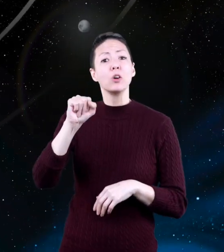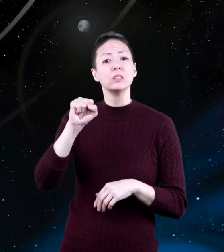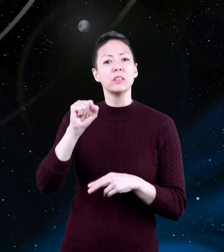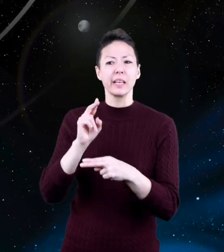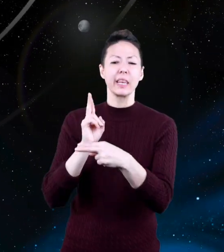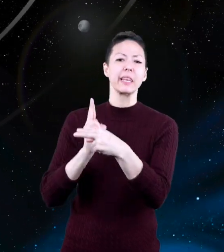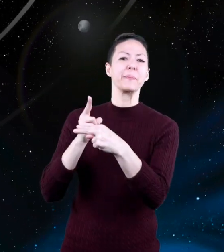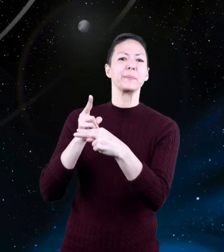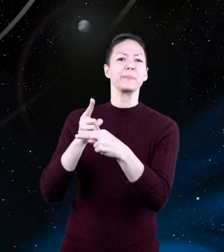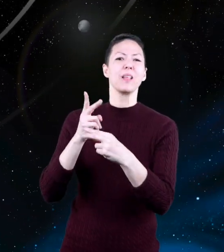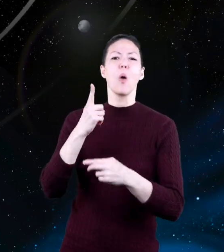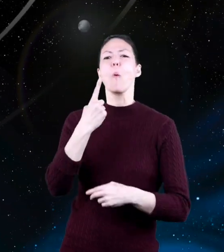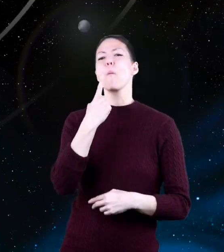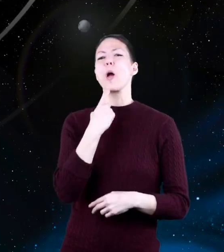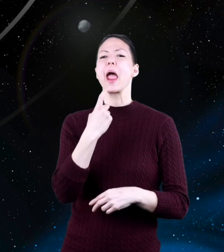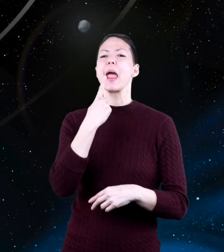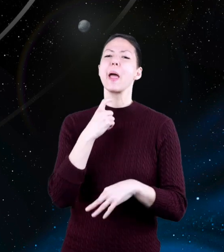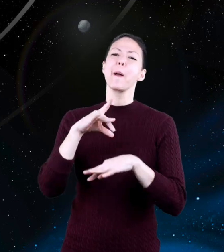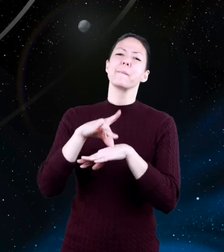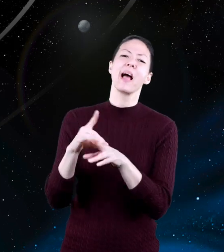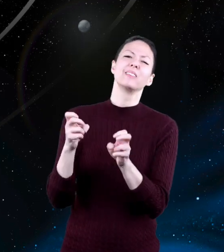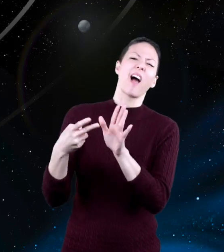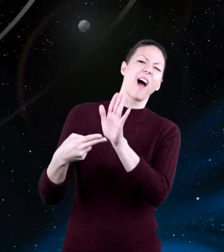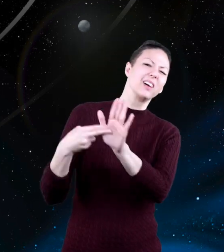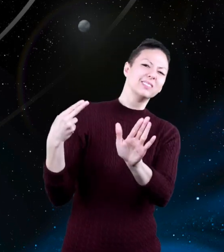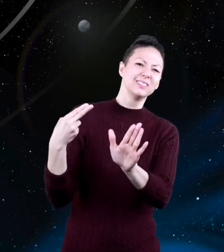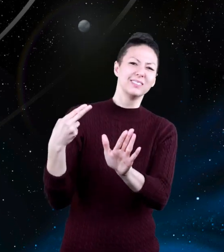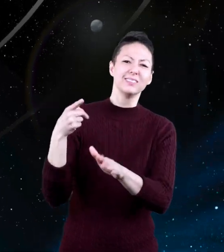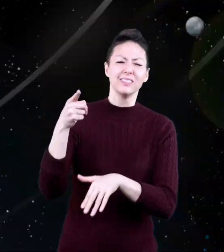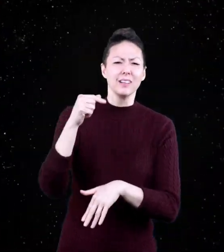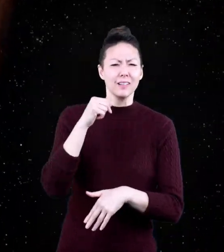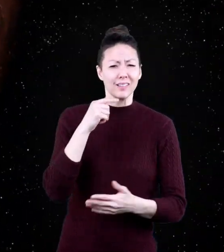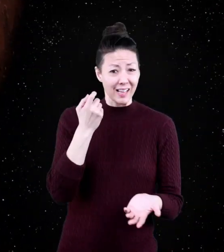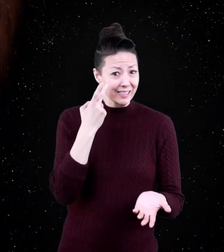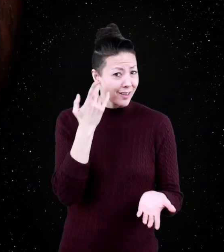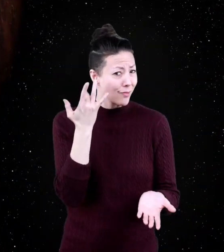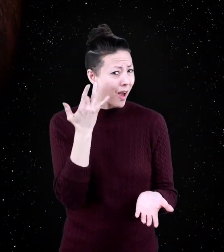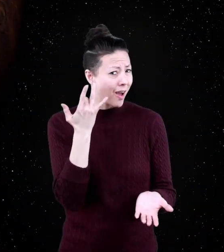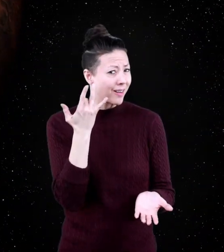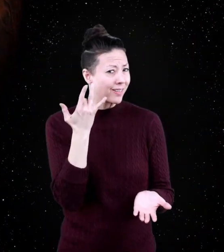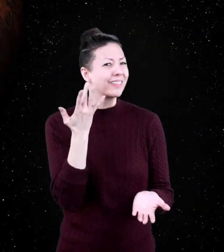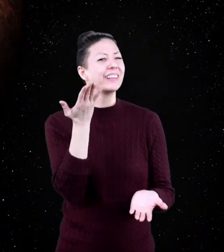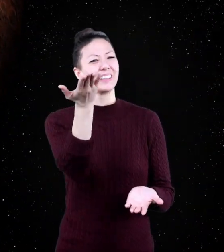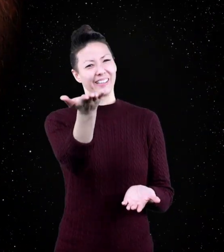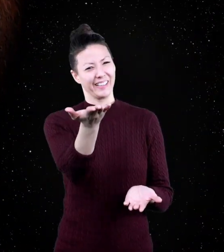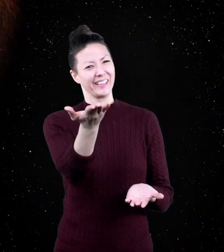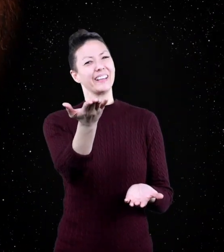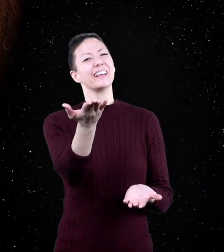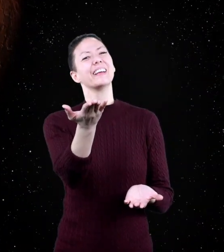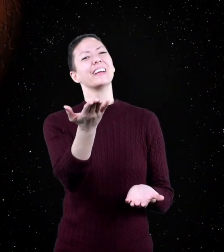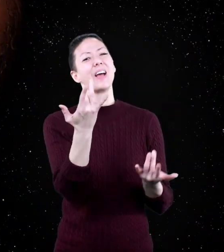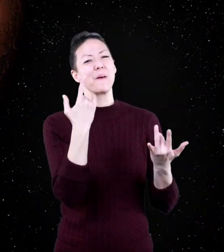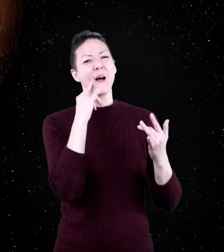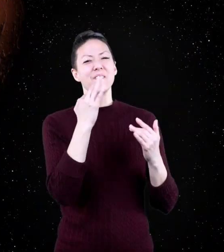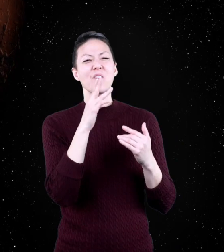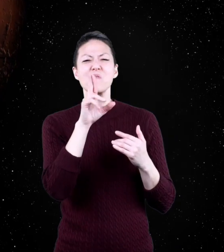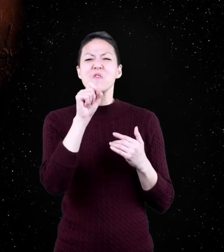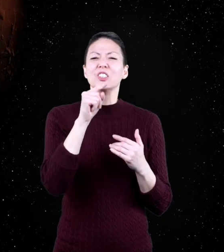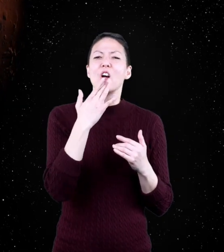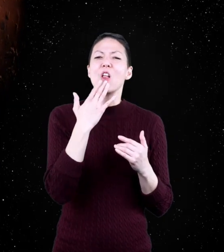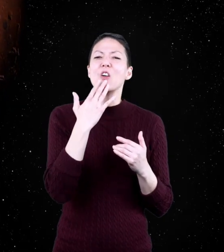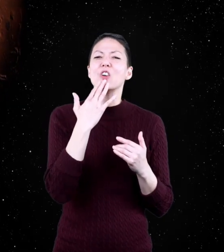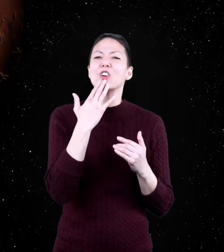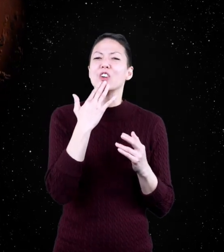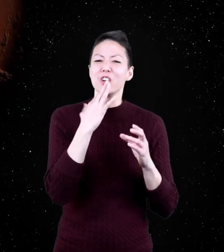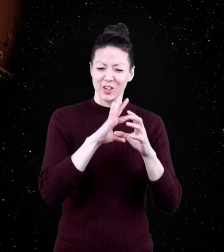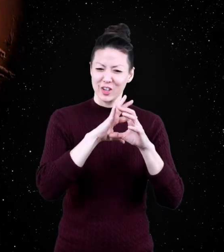Mars has the nickname Red Planet. Can you see why? It gets that name from